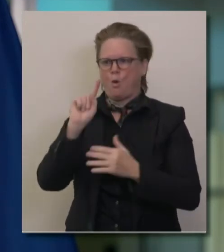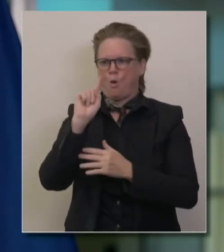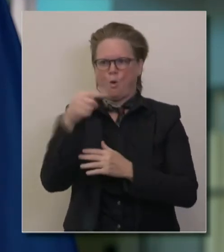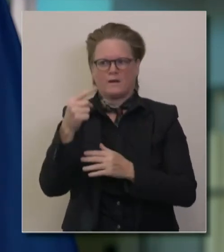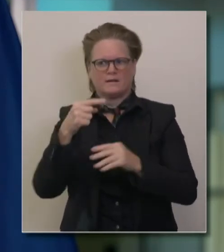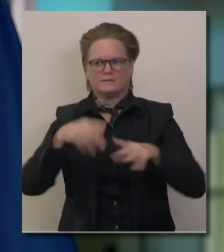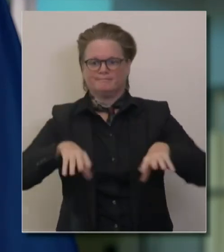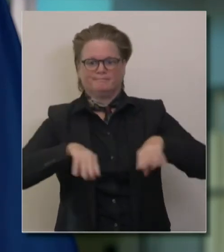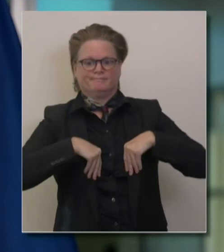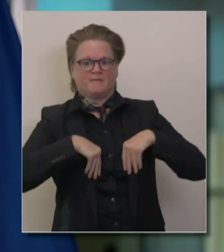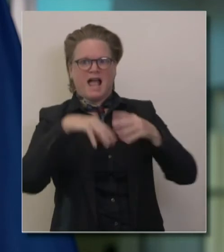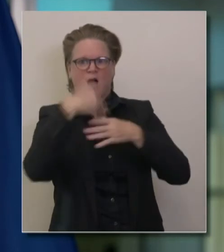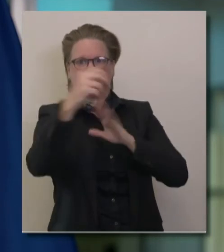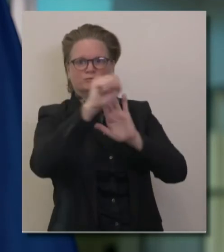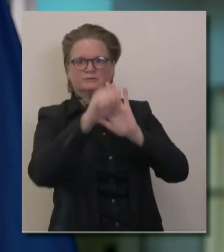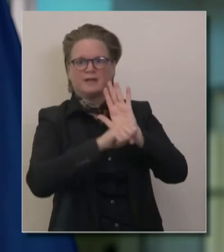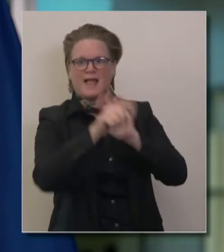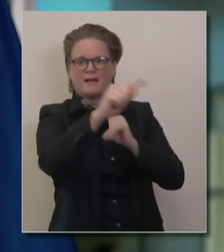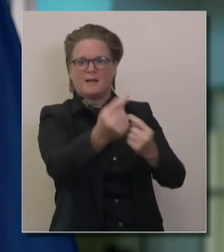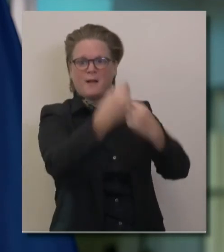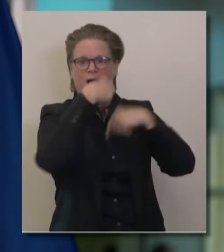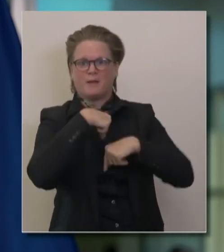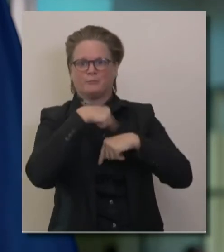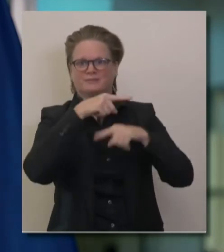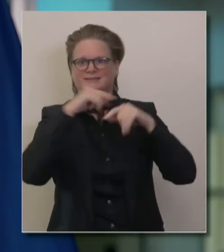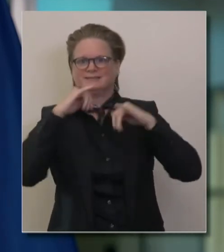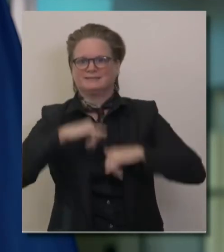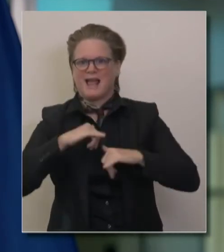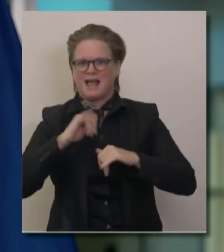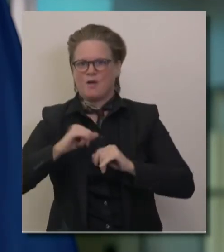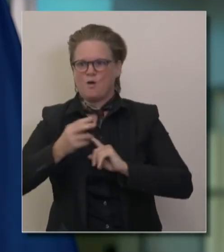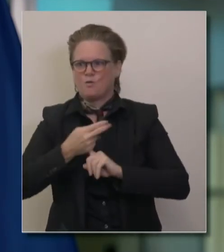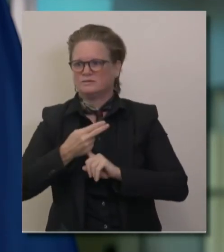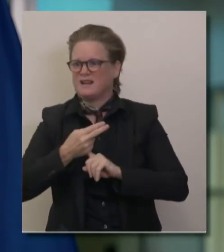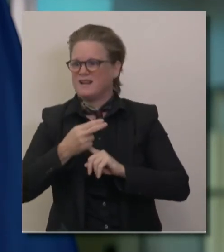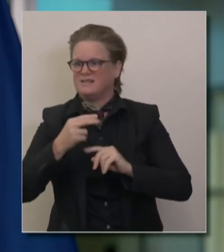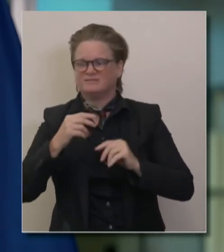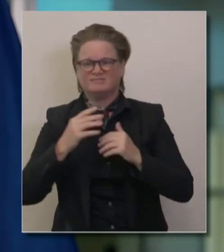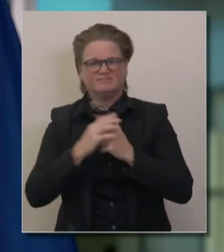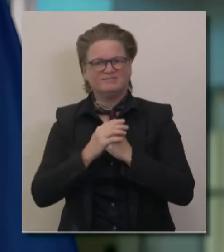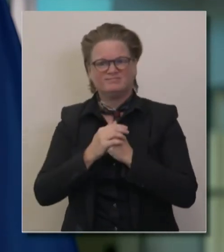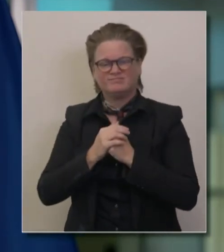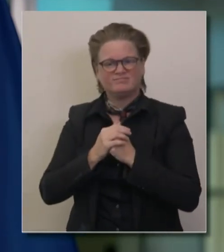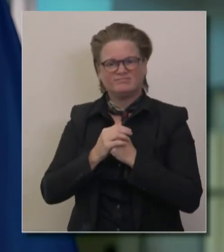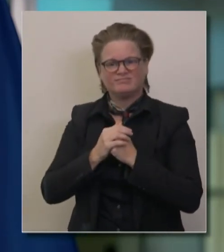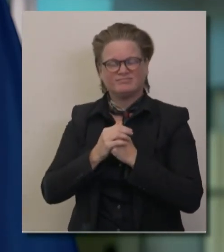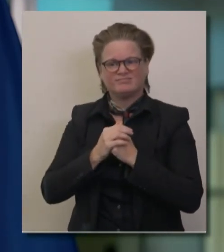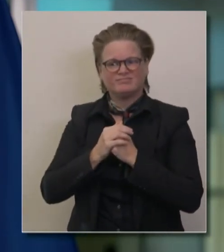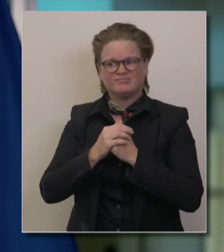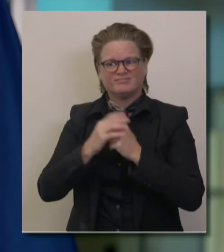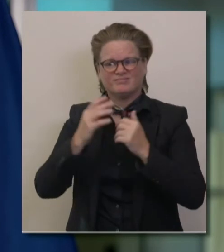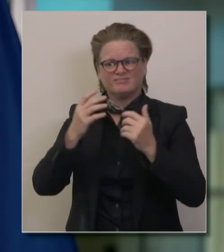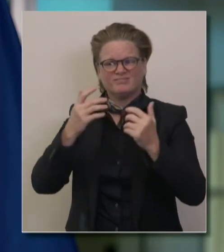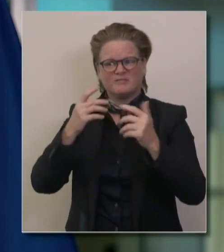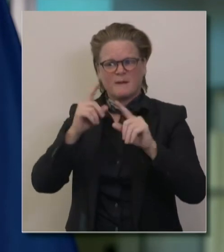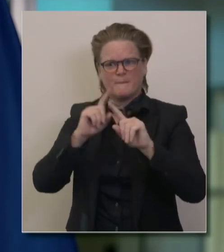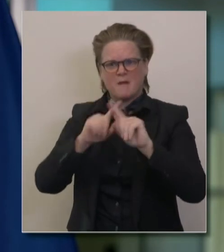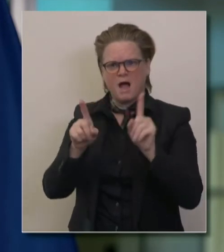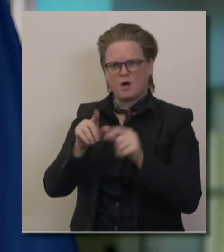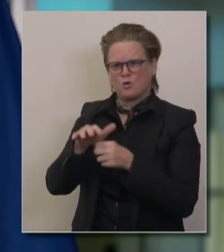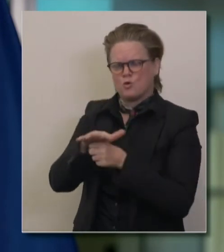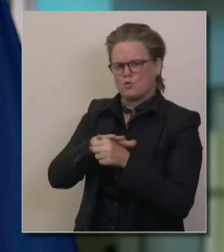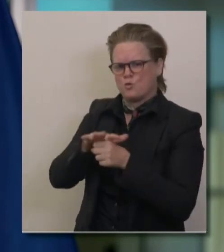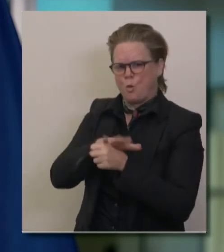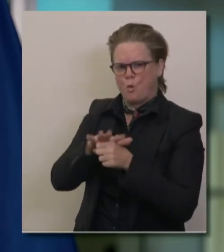So you think, oh, so people from outside California can't stay in a hotel here, but people local can. But then on the website, it says,